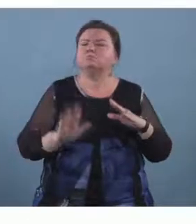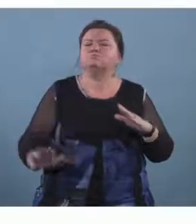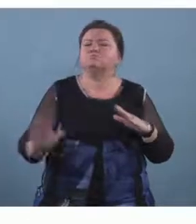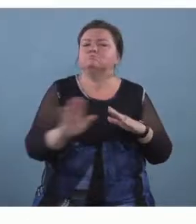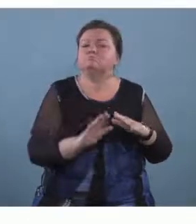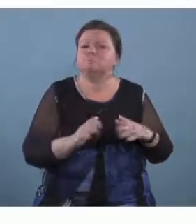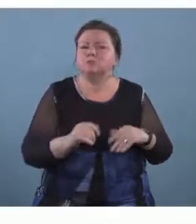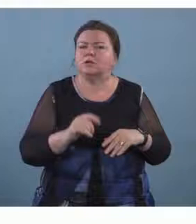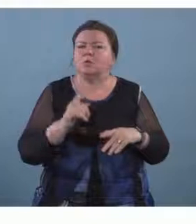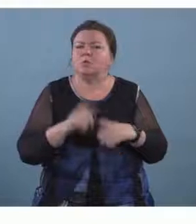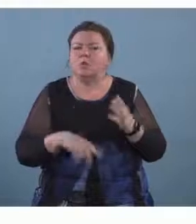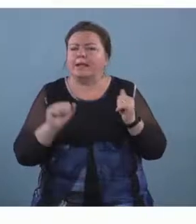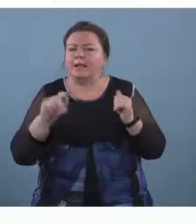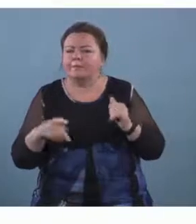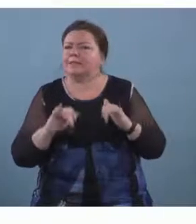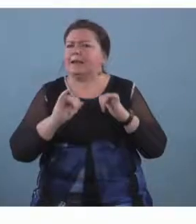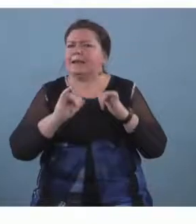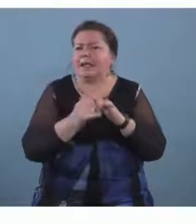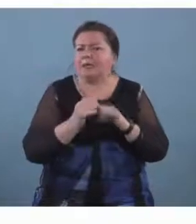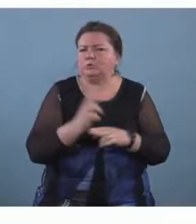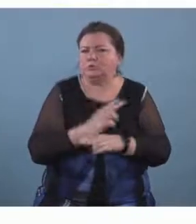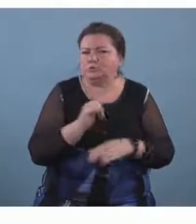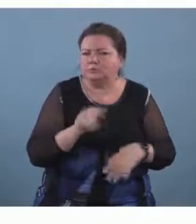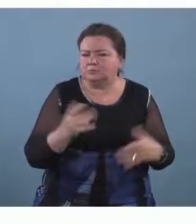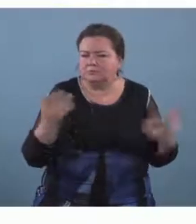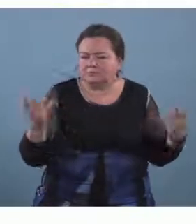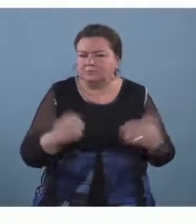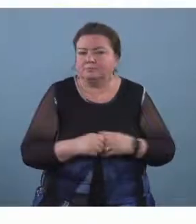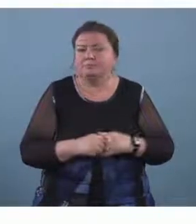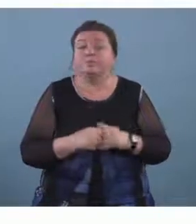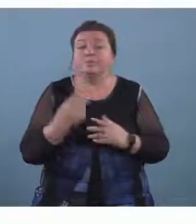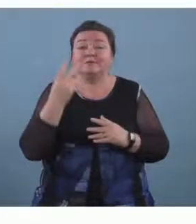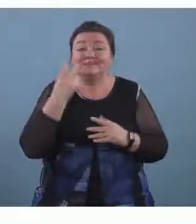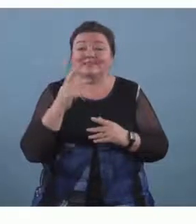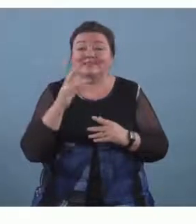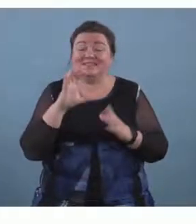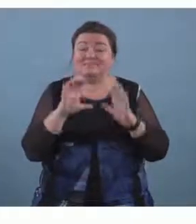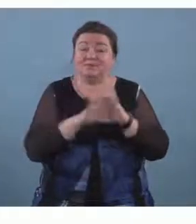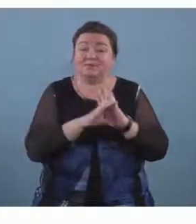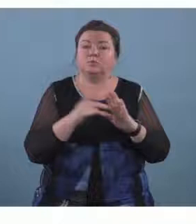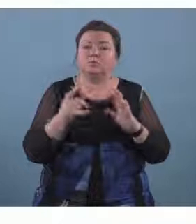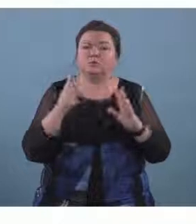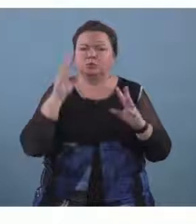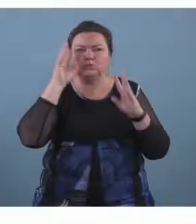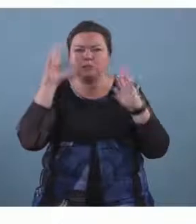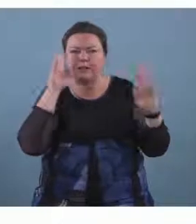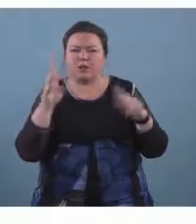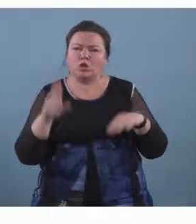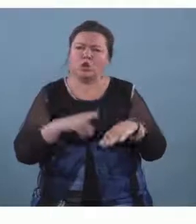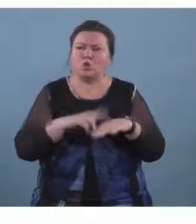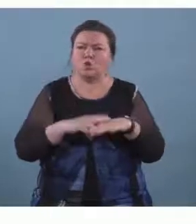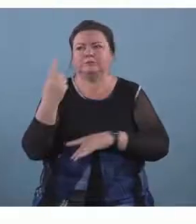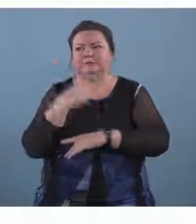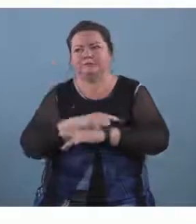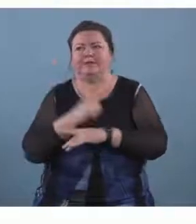and how and that so here in this scene we created something about a normal day in the life